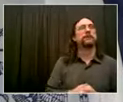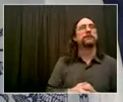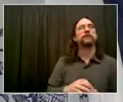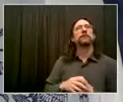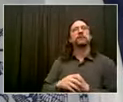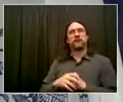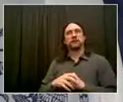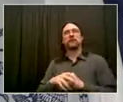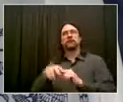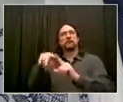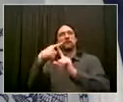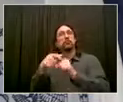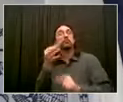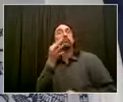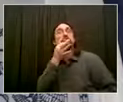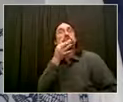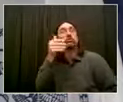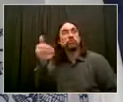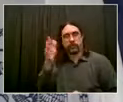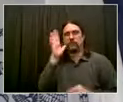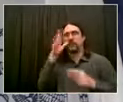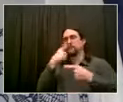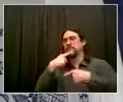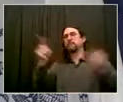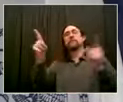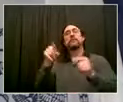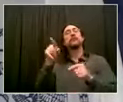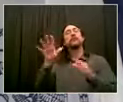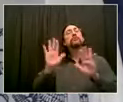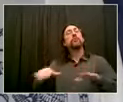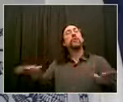So I think if put all those pieces together, we really get somewhere.